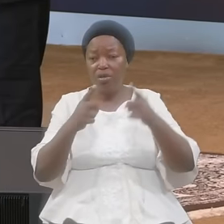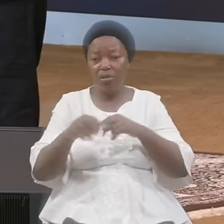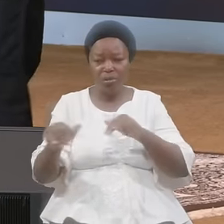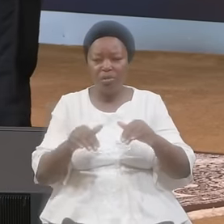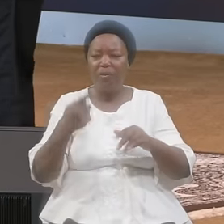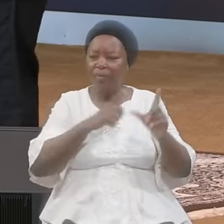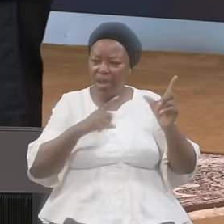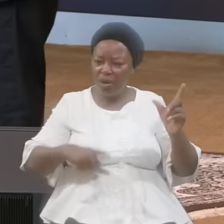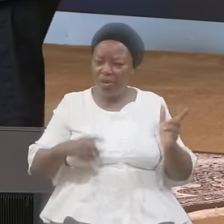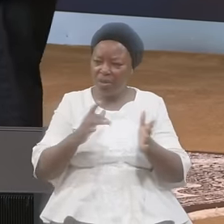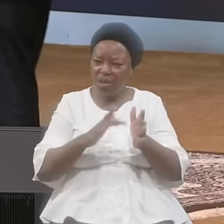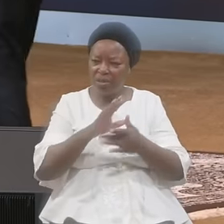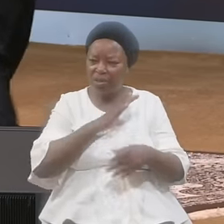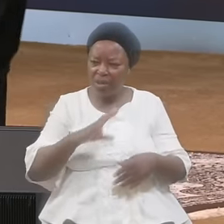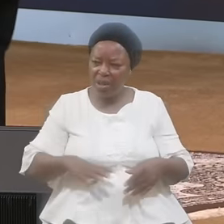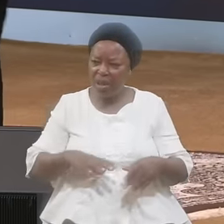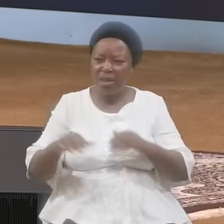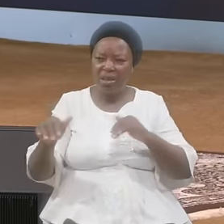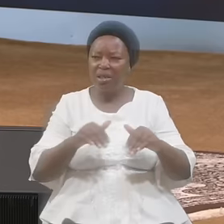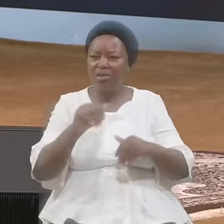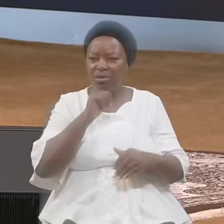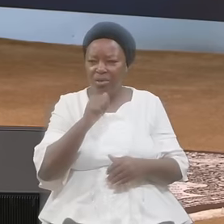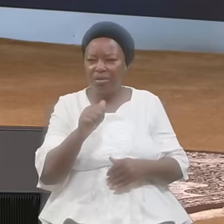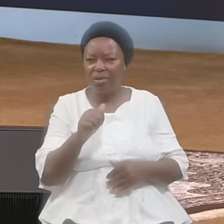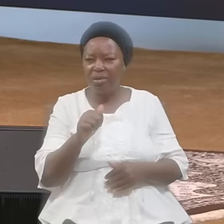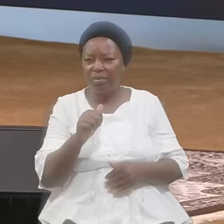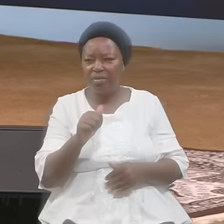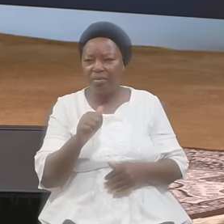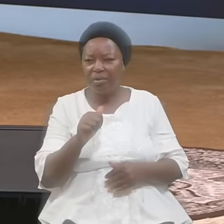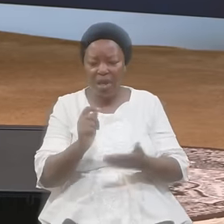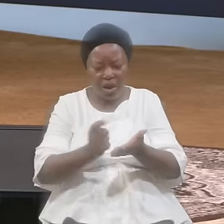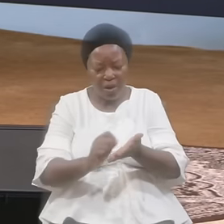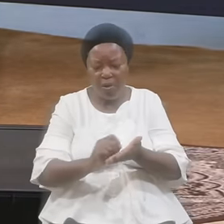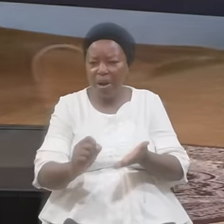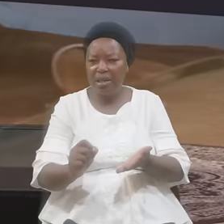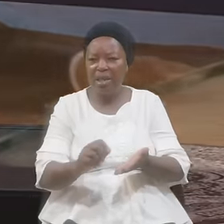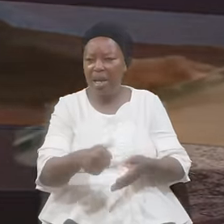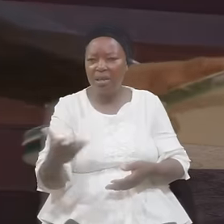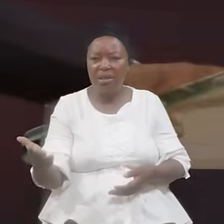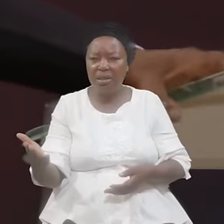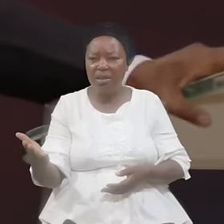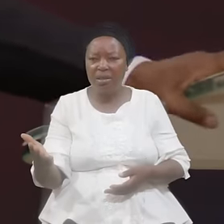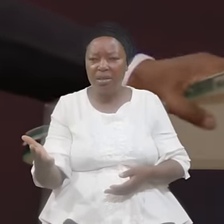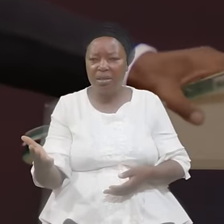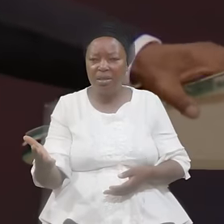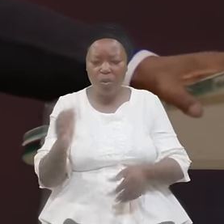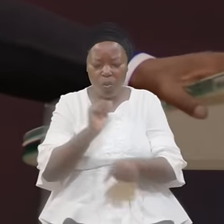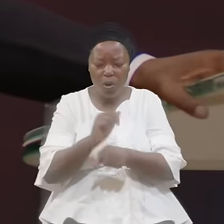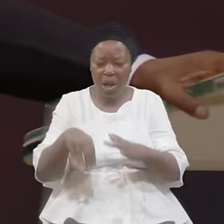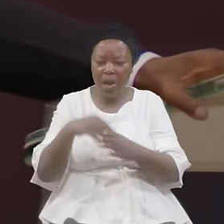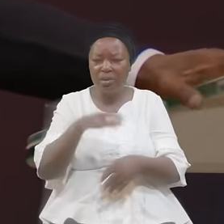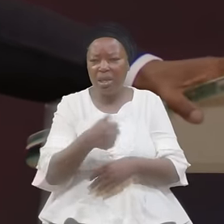Christ Did Not Write Anything Work Out Anything